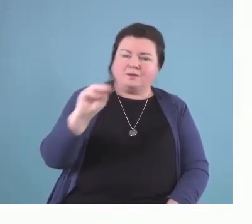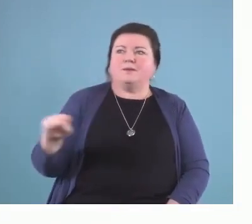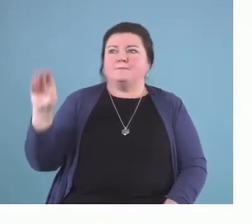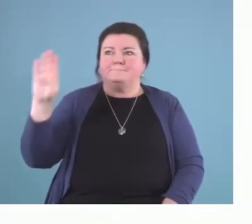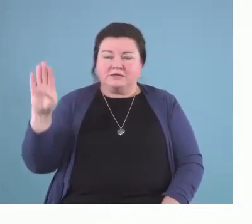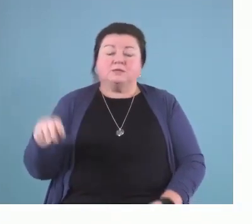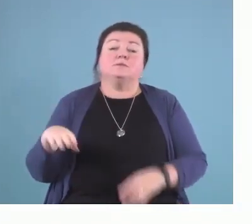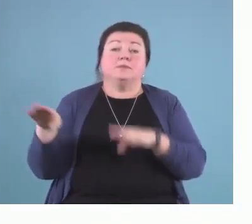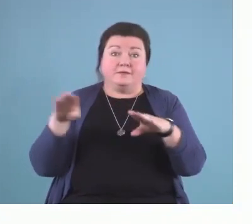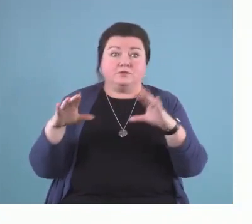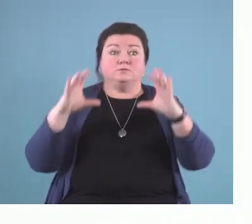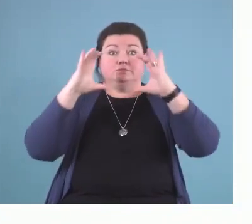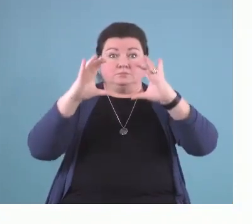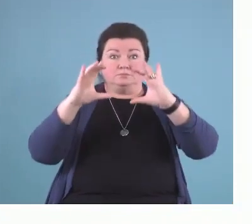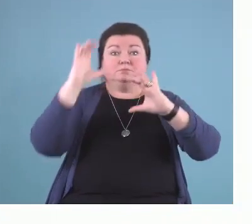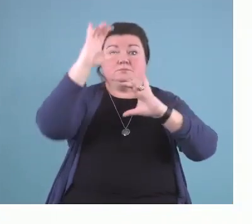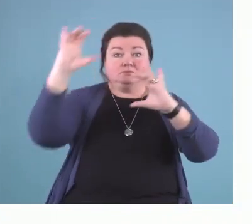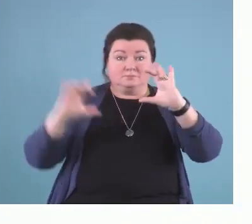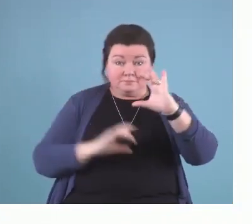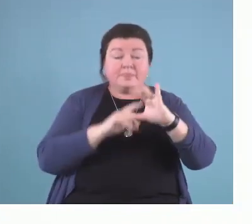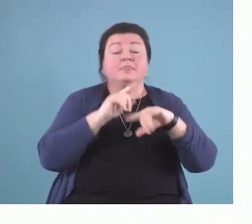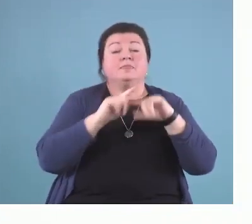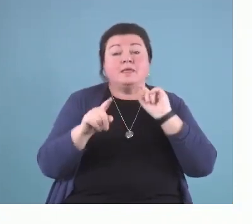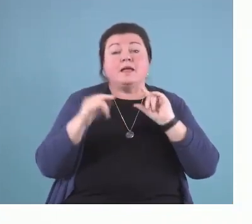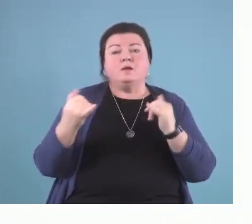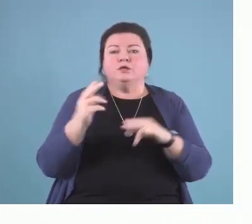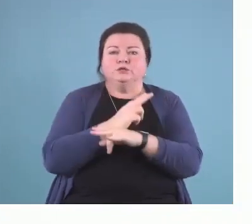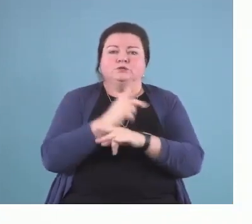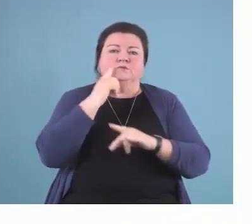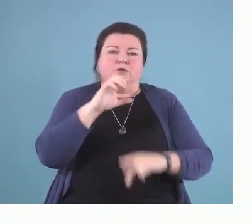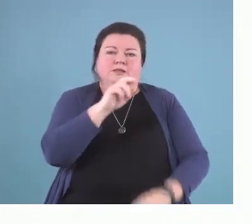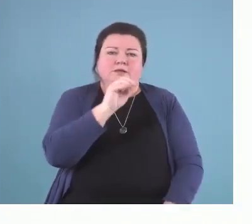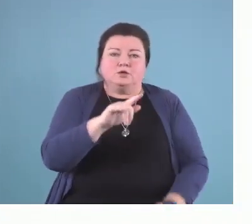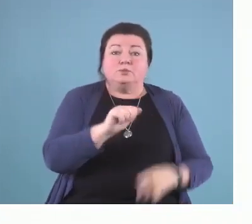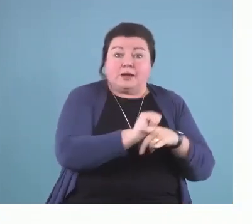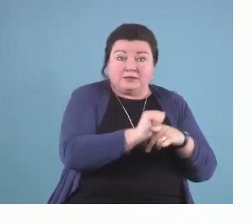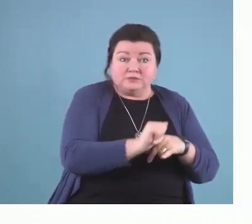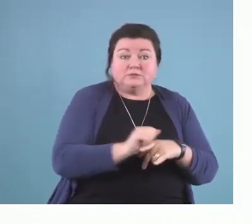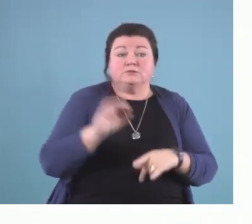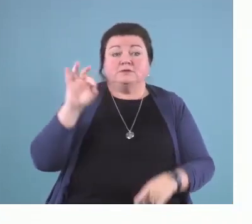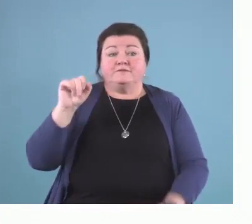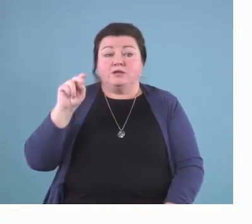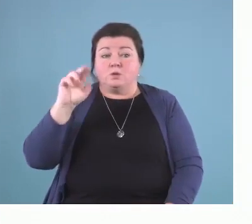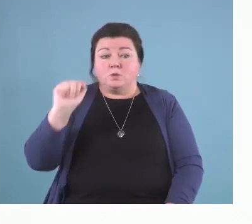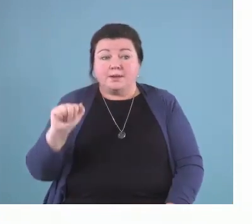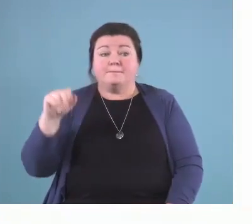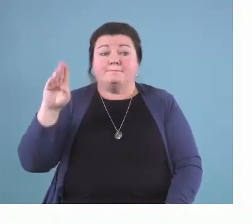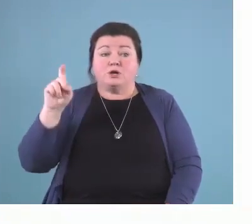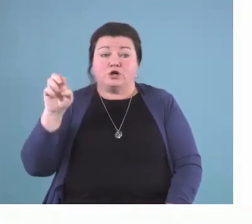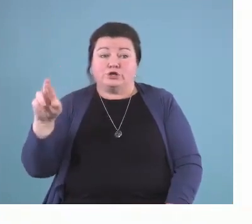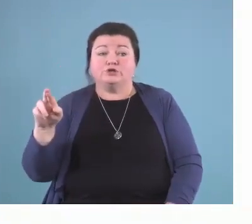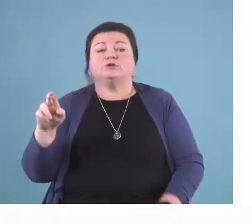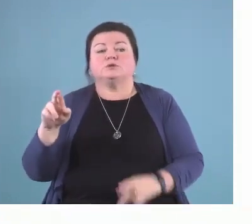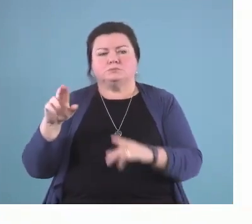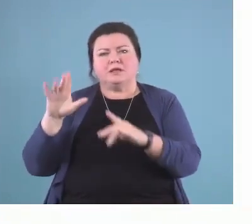being used in clinical practice and in research now. So, Fiona Barker and her colleagues use this